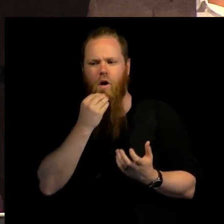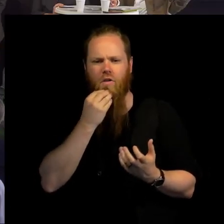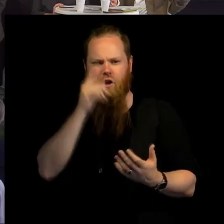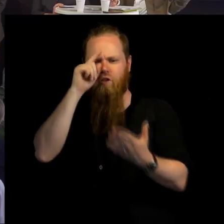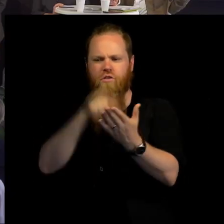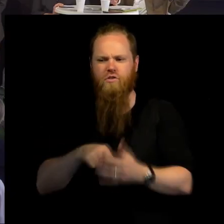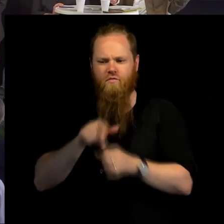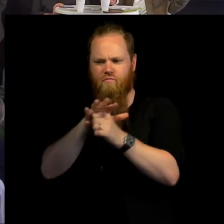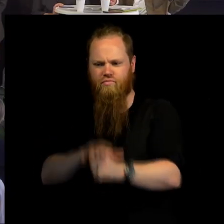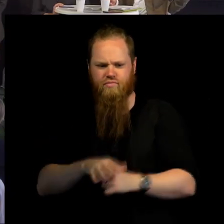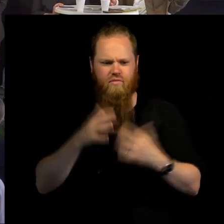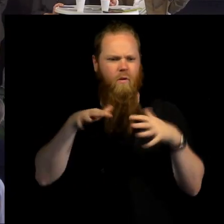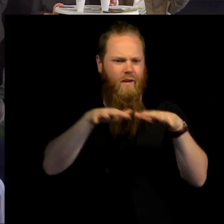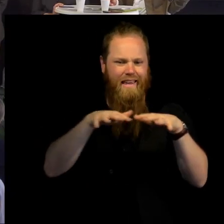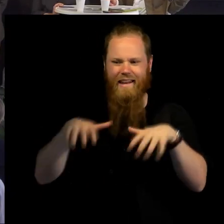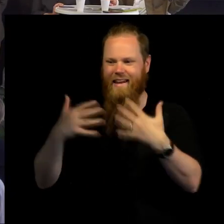a weapon of war.